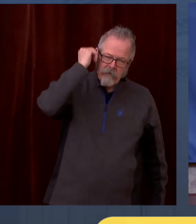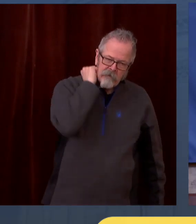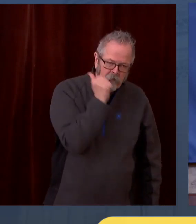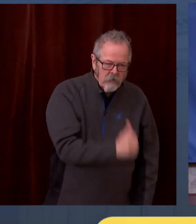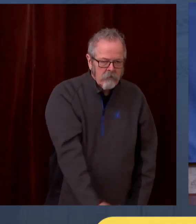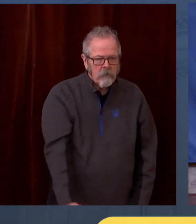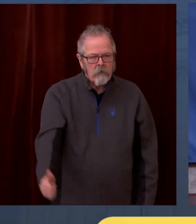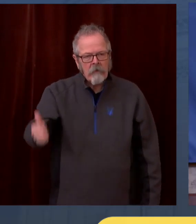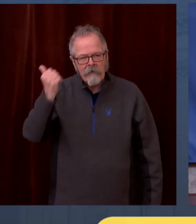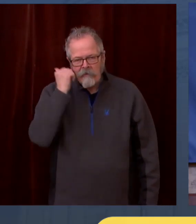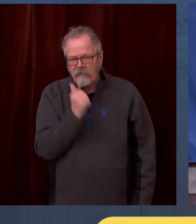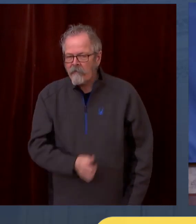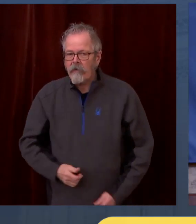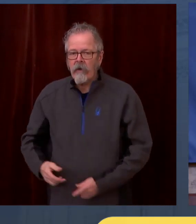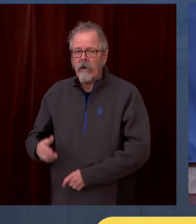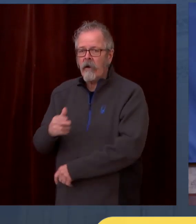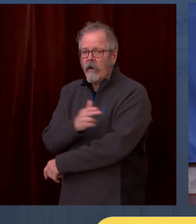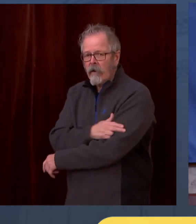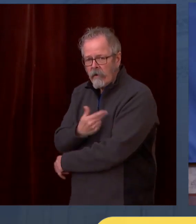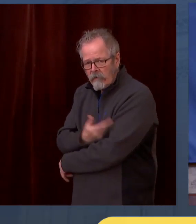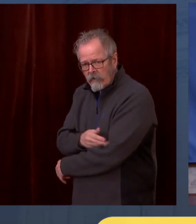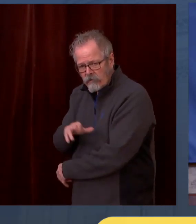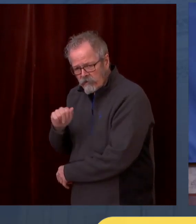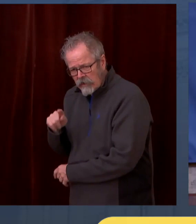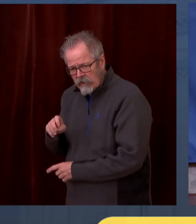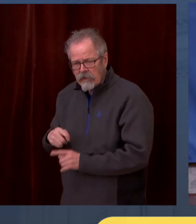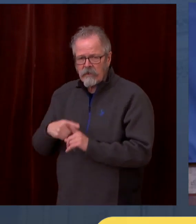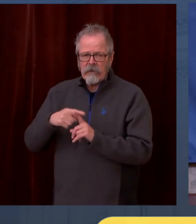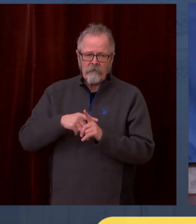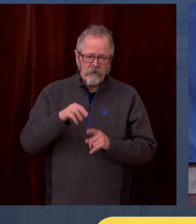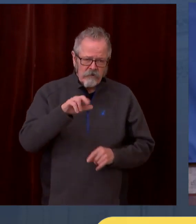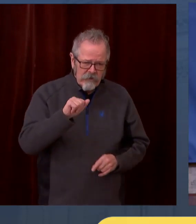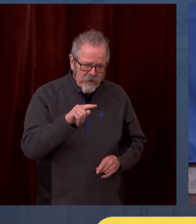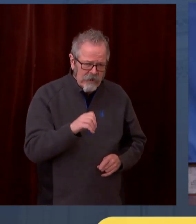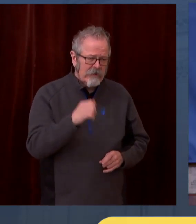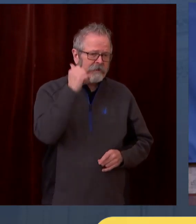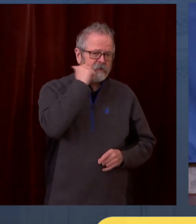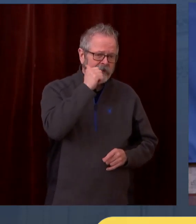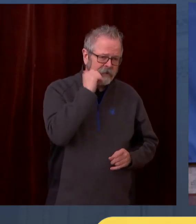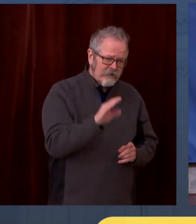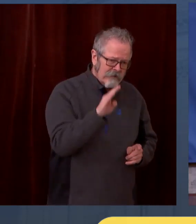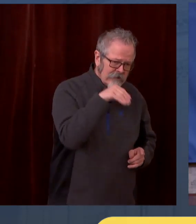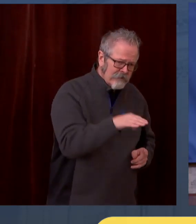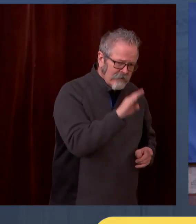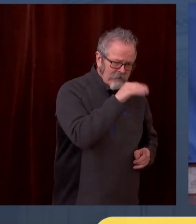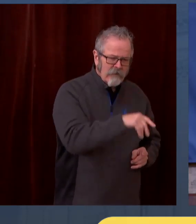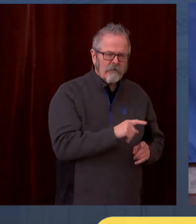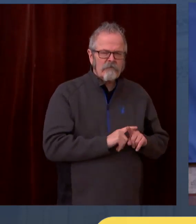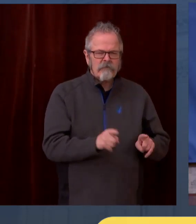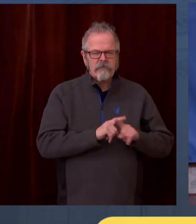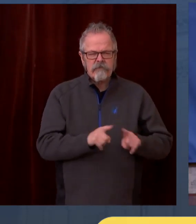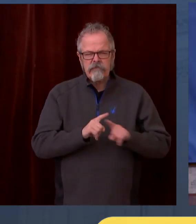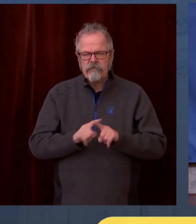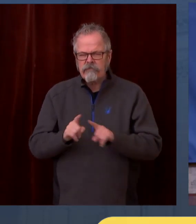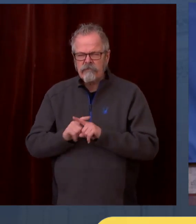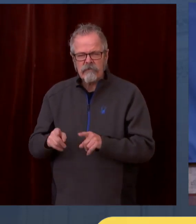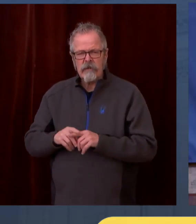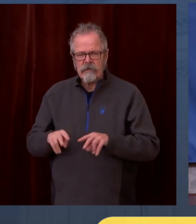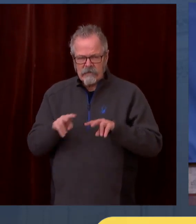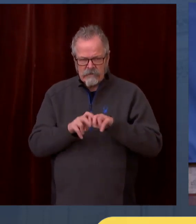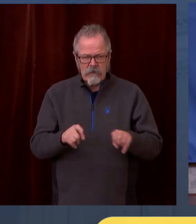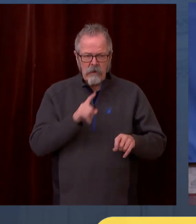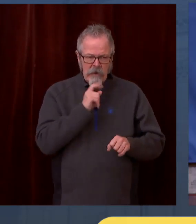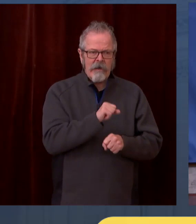to the daily rate. And we look at this both on an actual and a logarithmic scale, and we evaluate the trend of the disease.